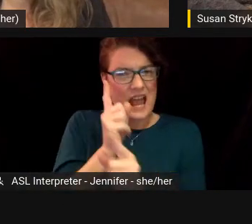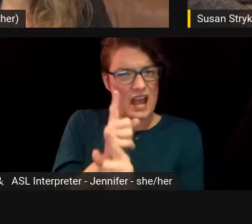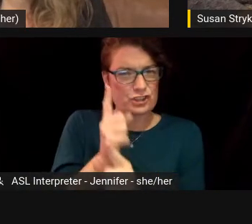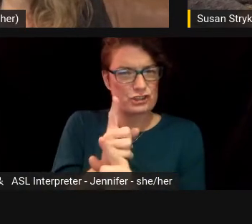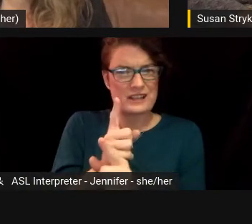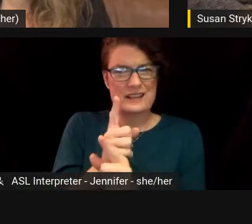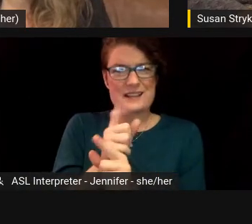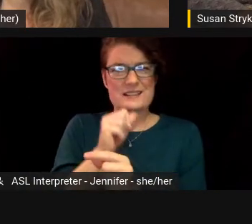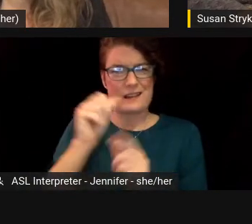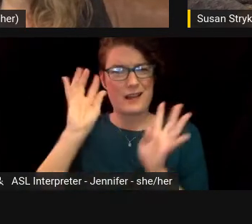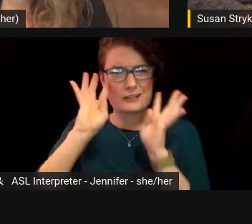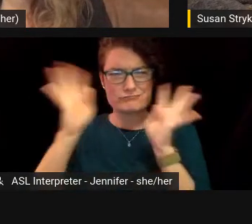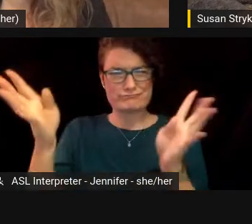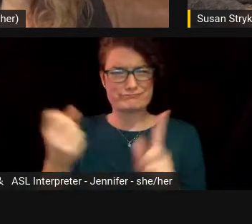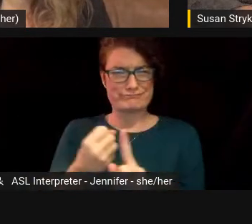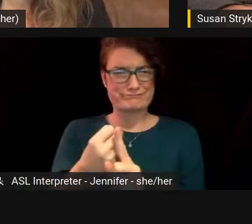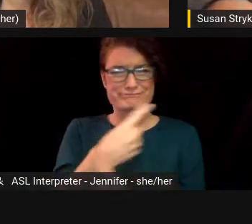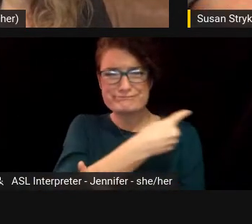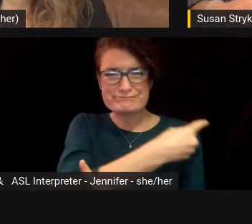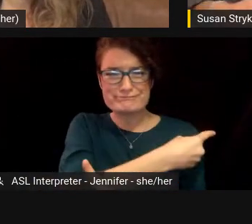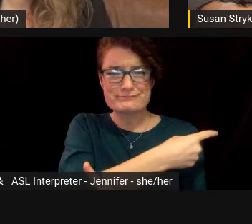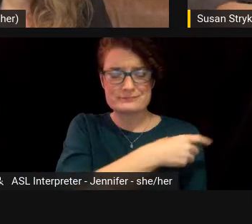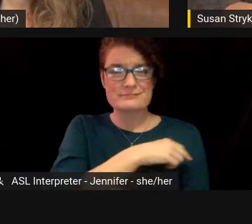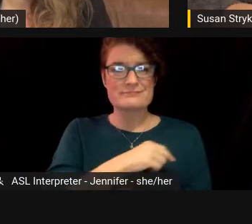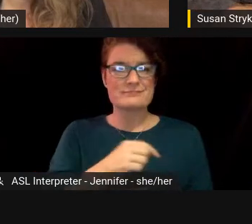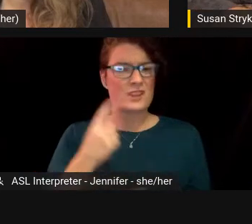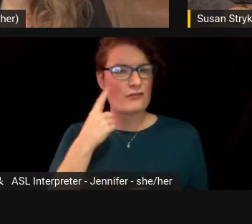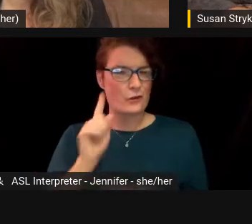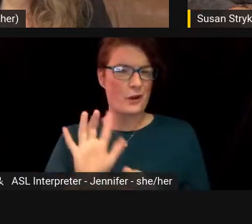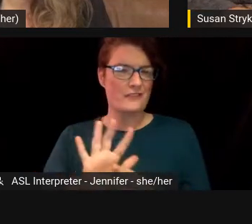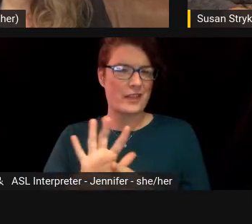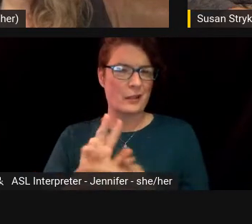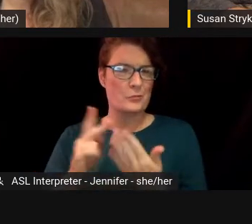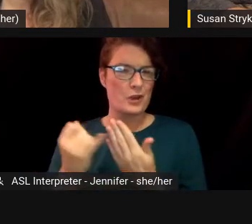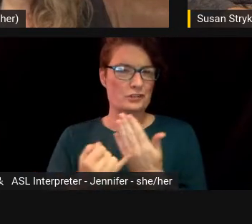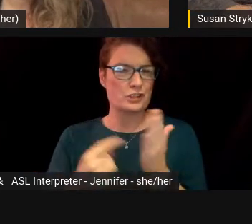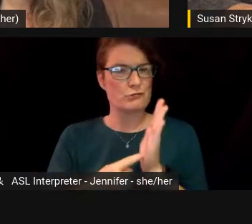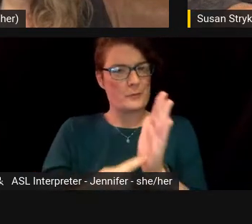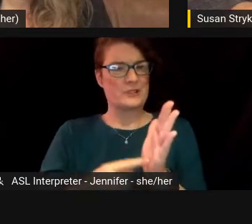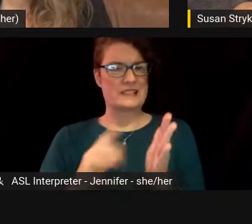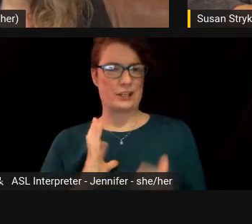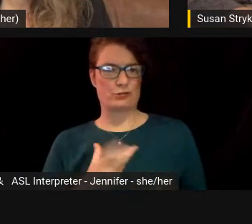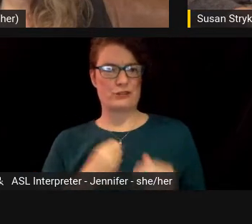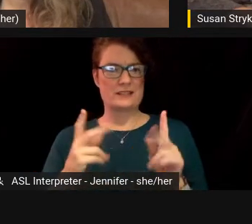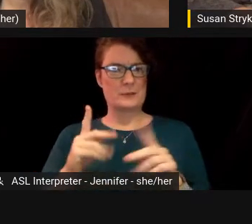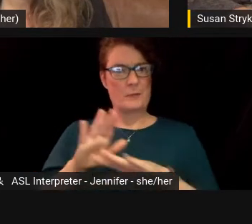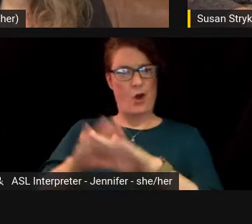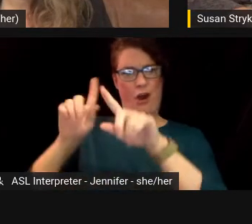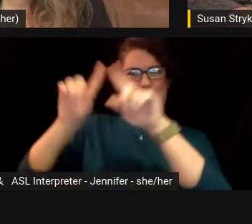to a film project that represents trans people on screen.